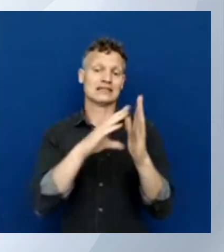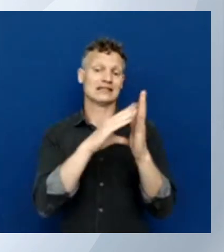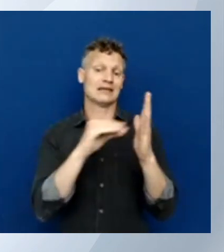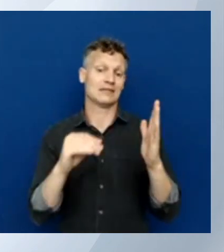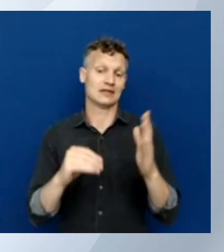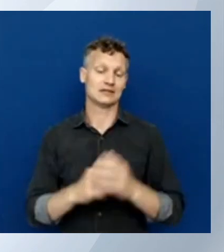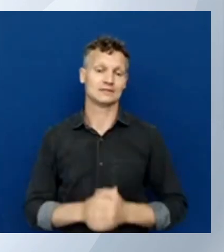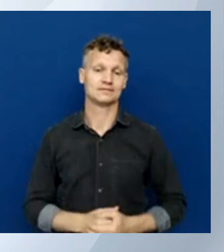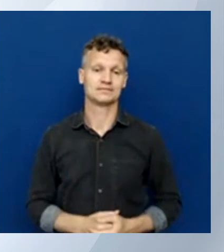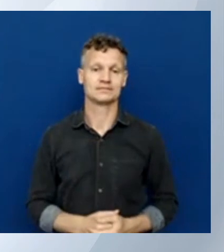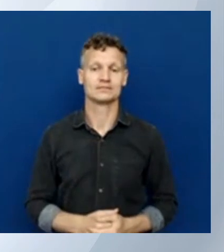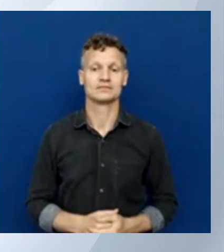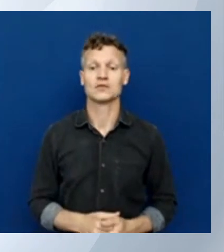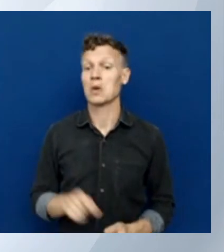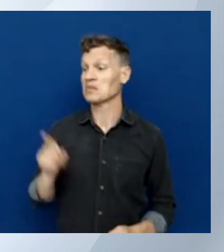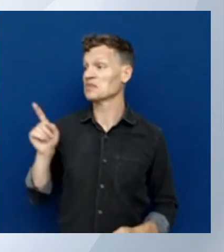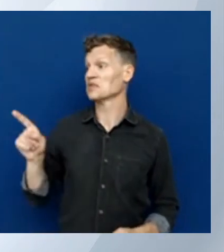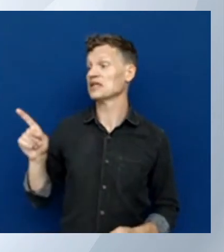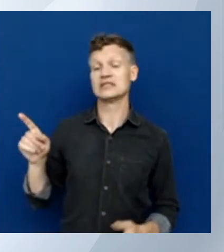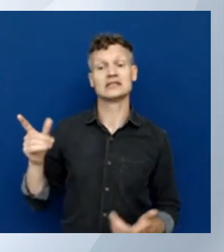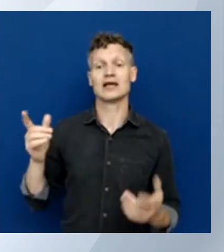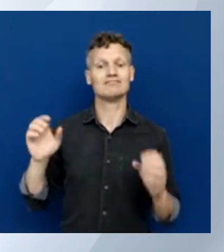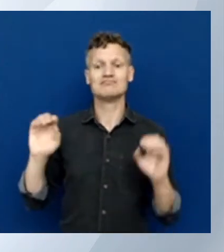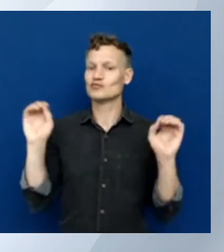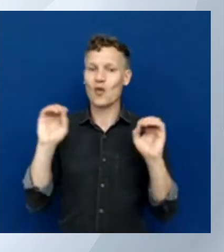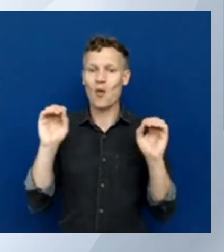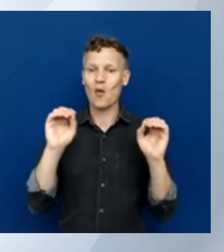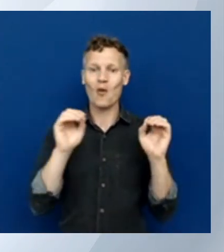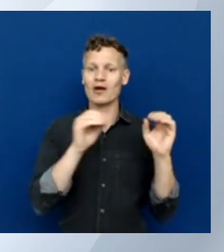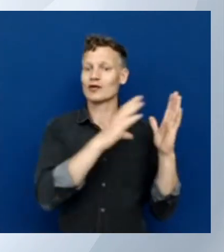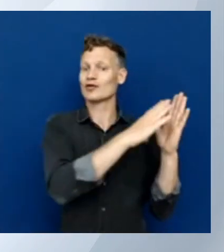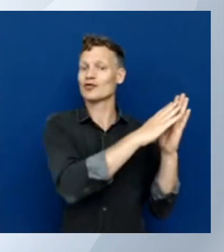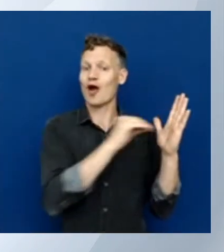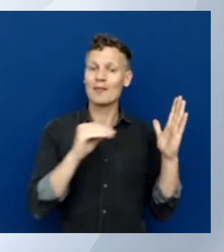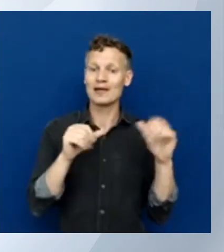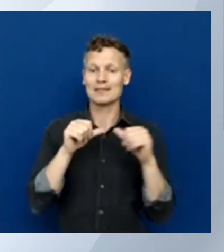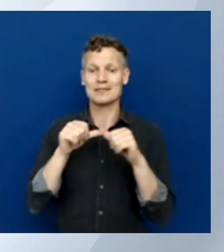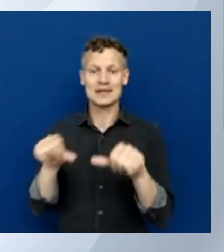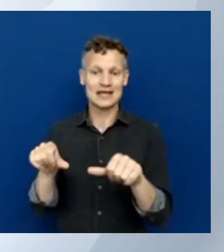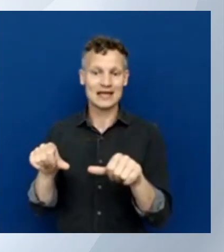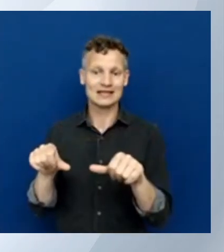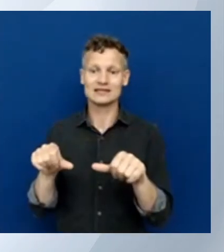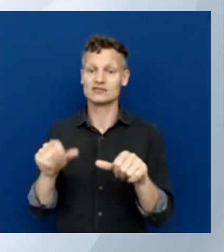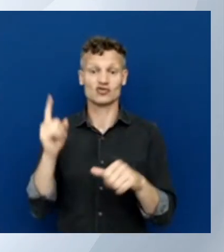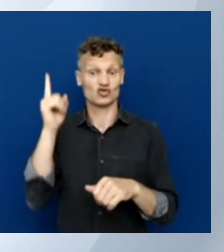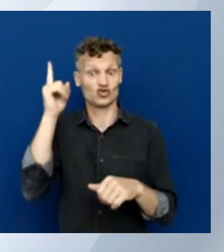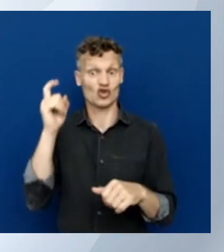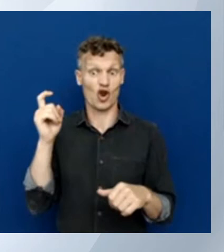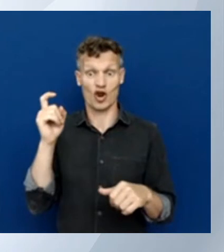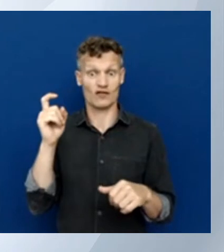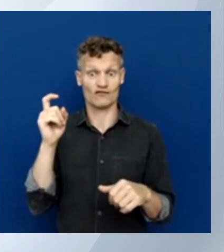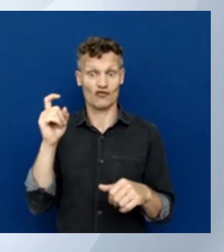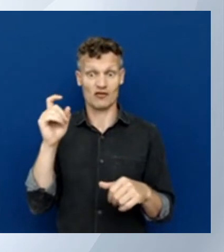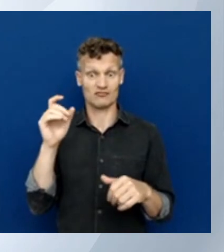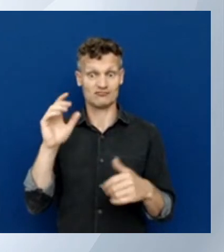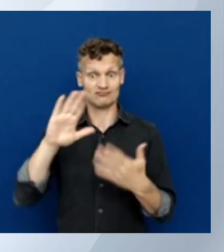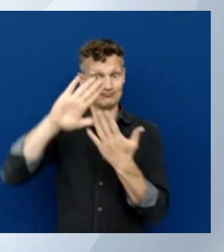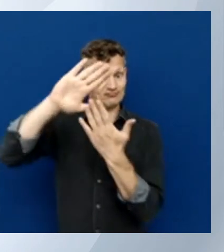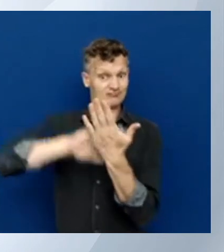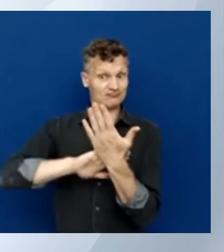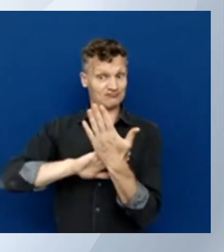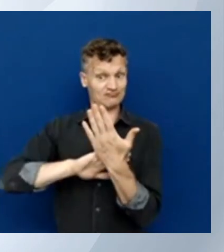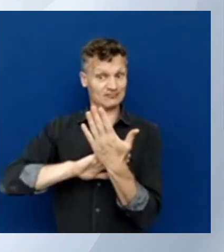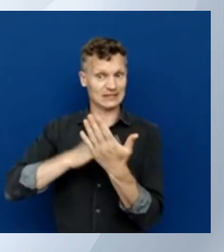copy paste it from somewhere and you're thinking how did I structure that JSON again? if you have that